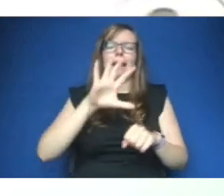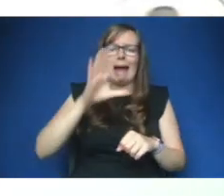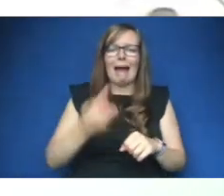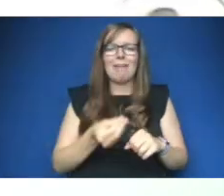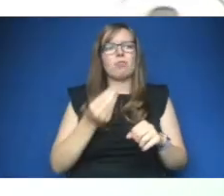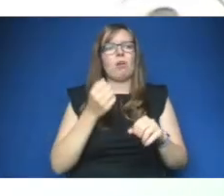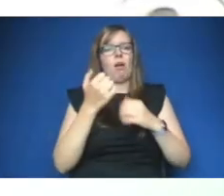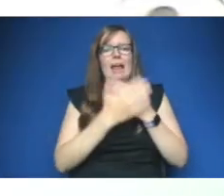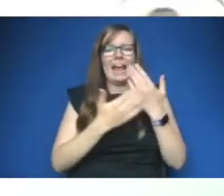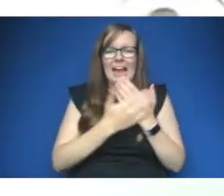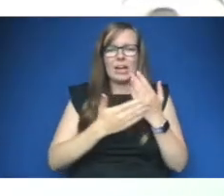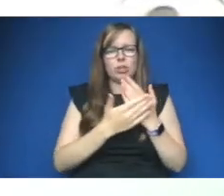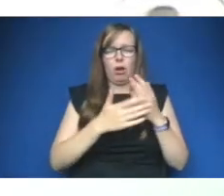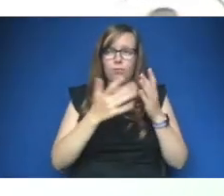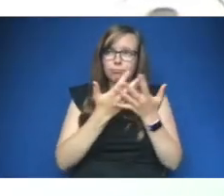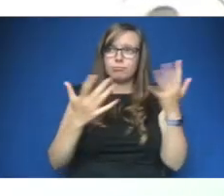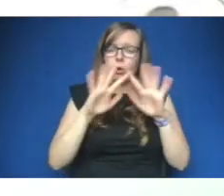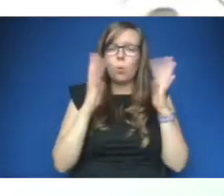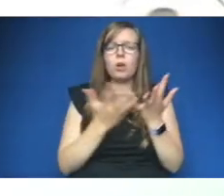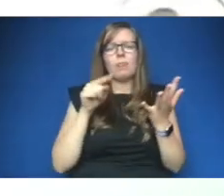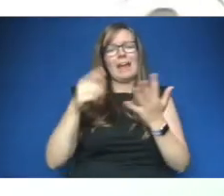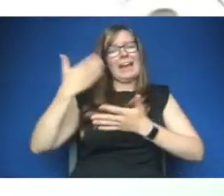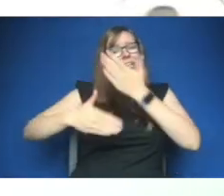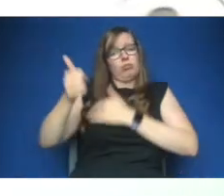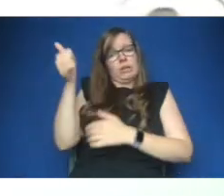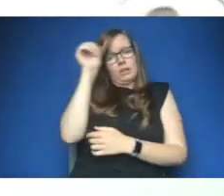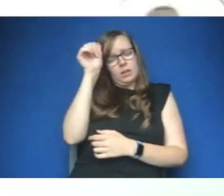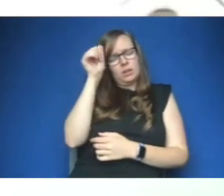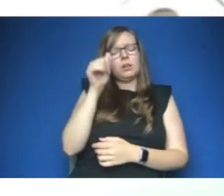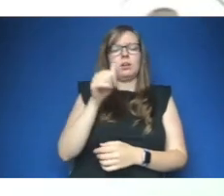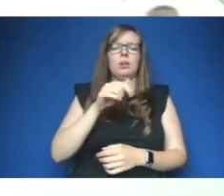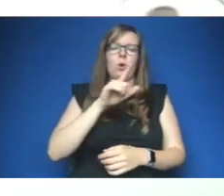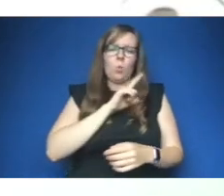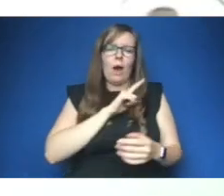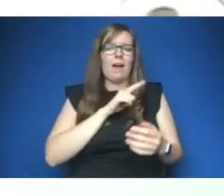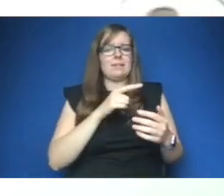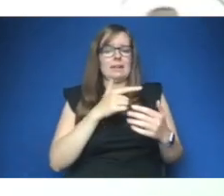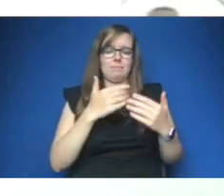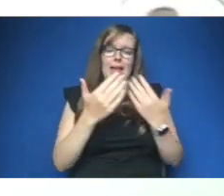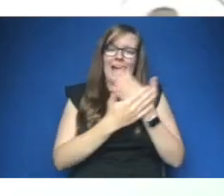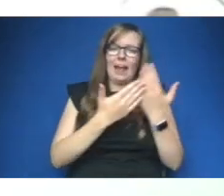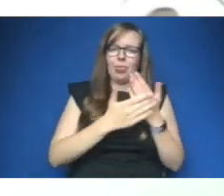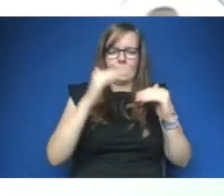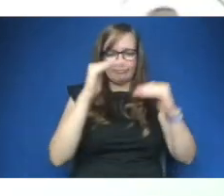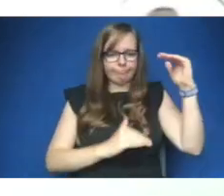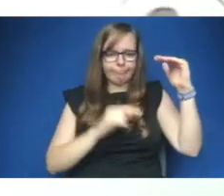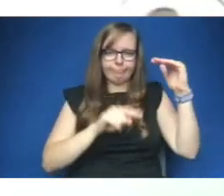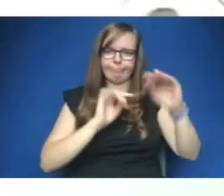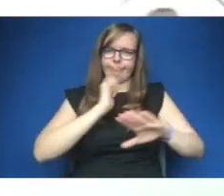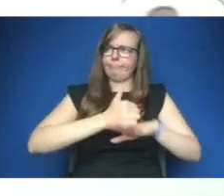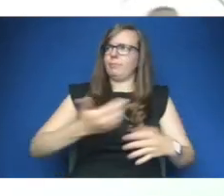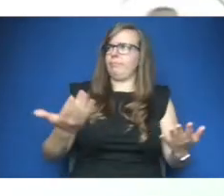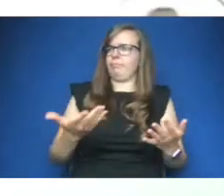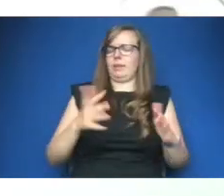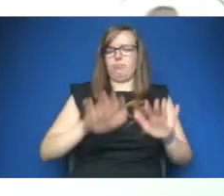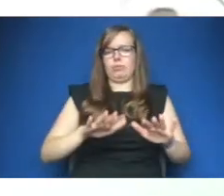gives a better understanding why ethnic inequalities persist today in britain and the deep rooted race thinking in our society